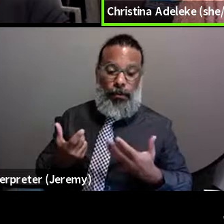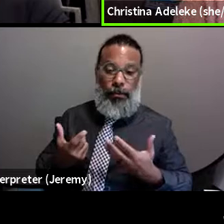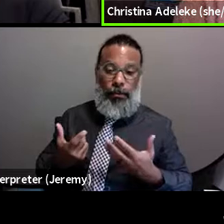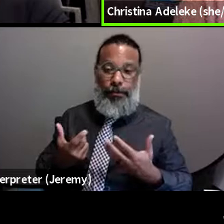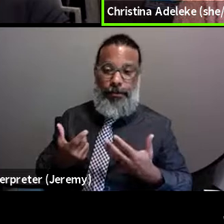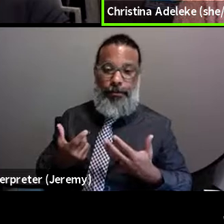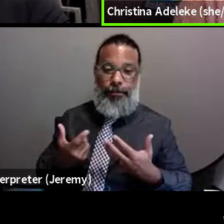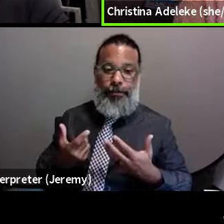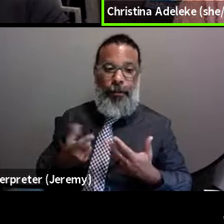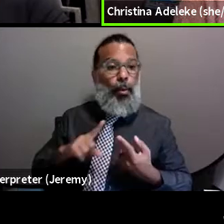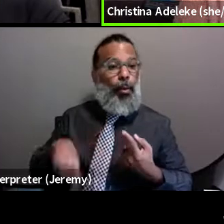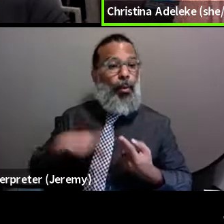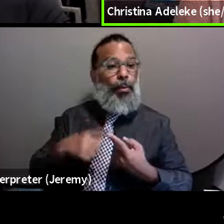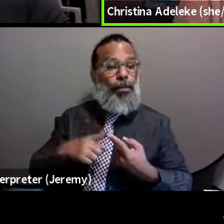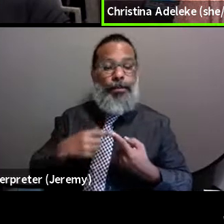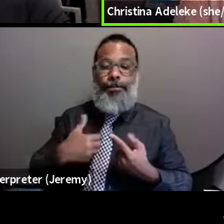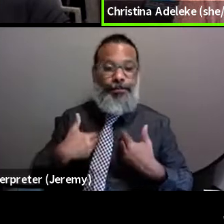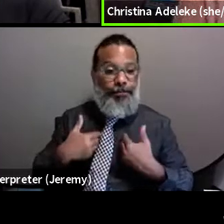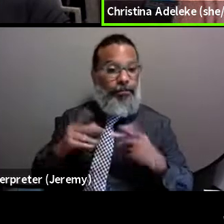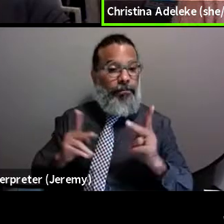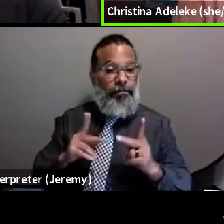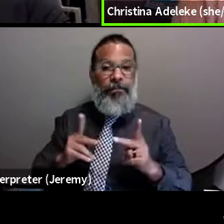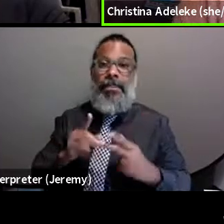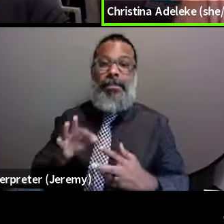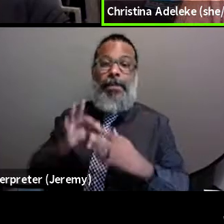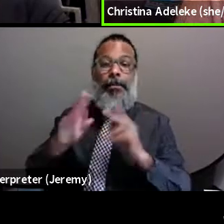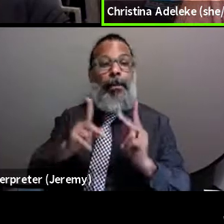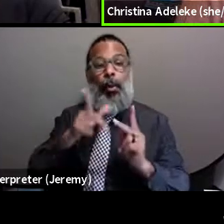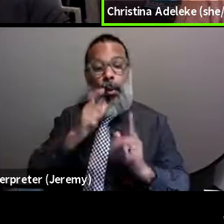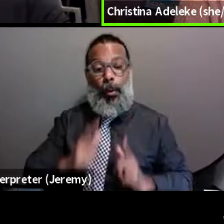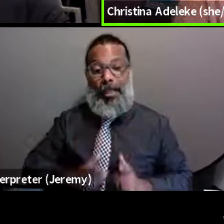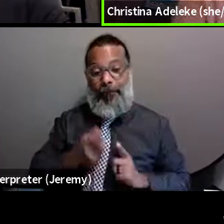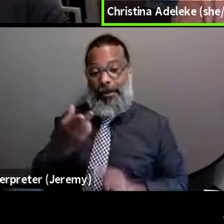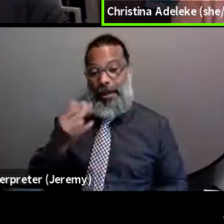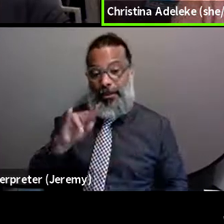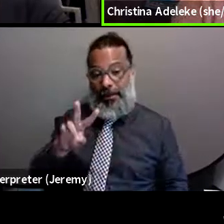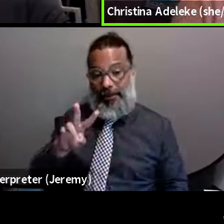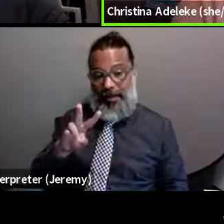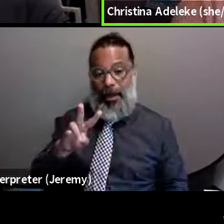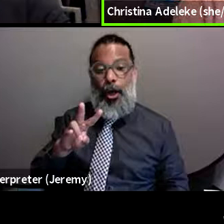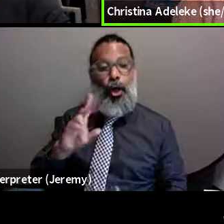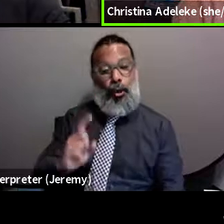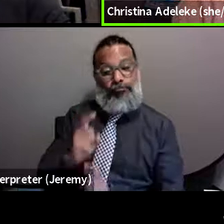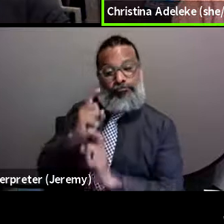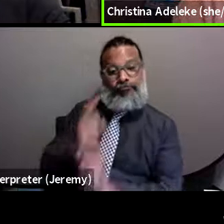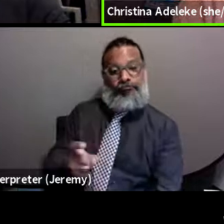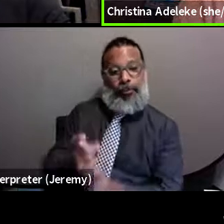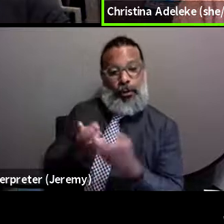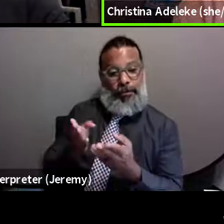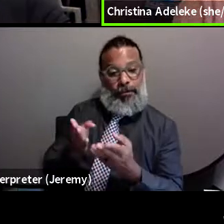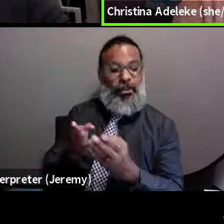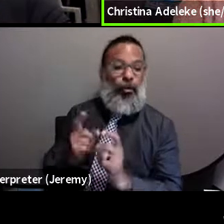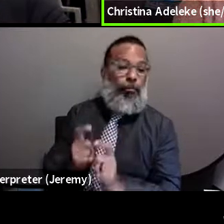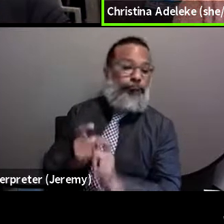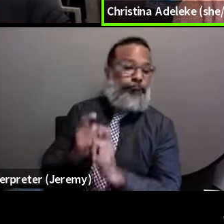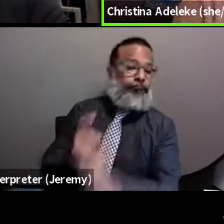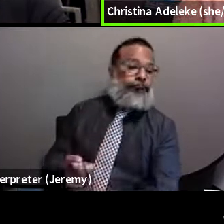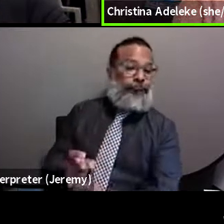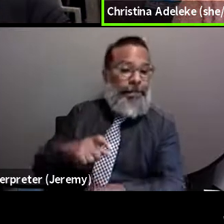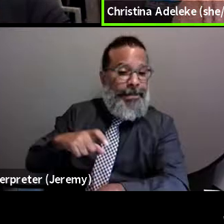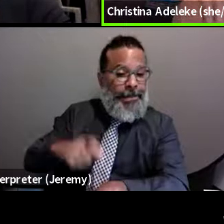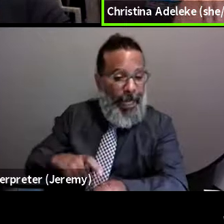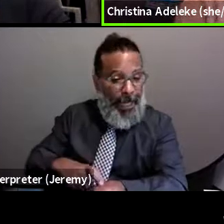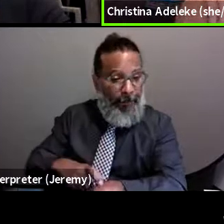when we have folks, particularly folks living with HIV who are dedicating their services or their time, we always make sure to